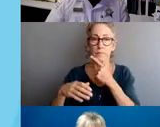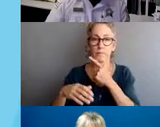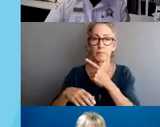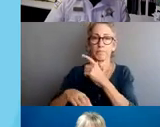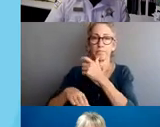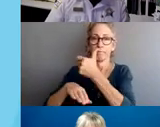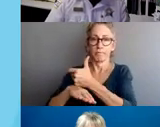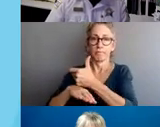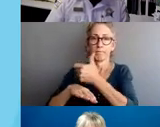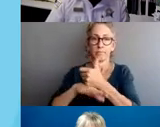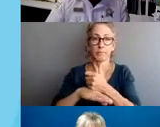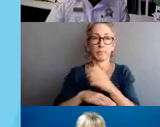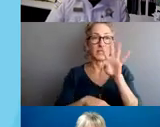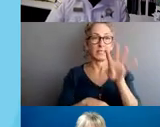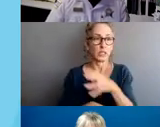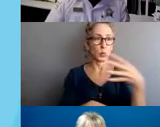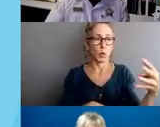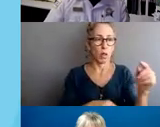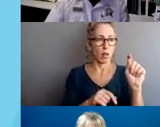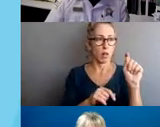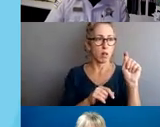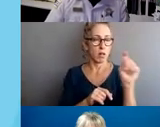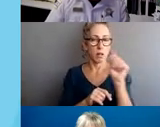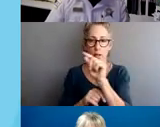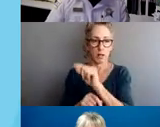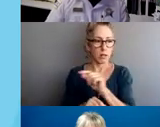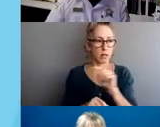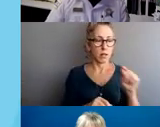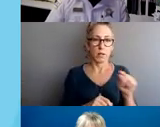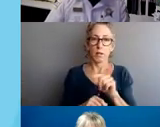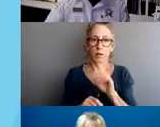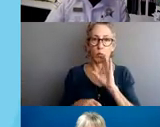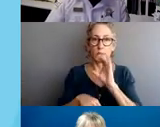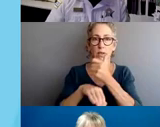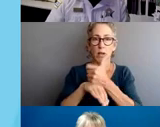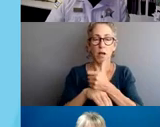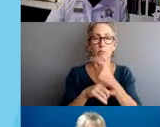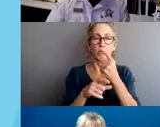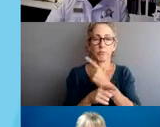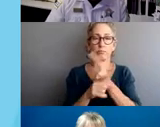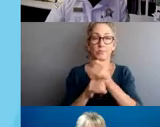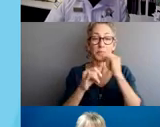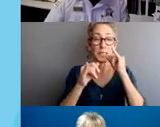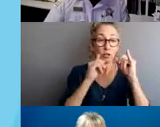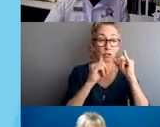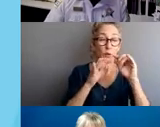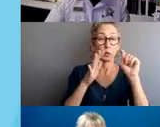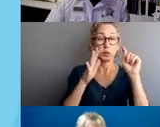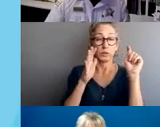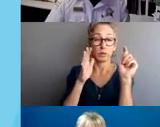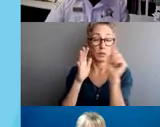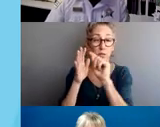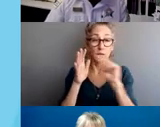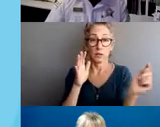investigation, the communication with complainants, and other key milestones throughout the process. Within 72